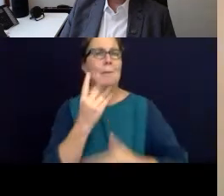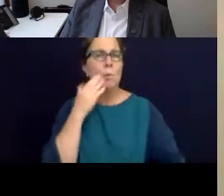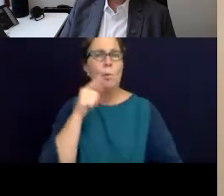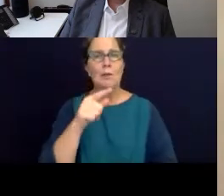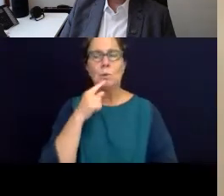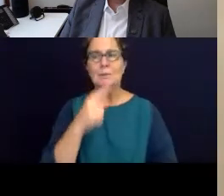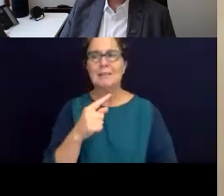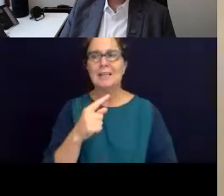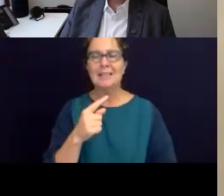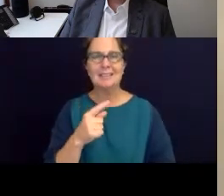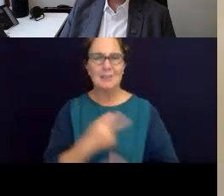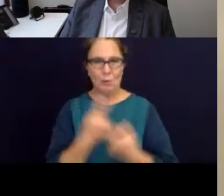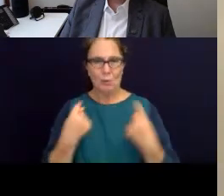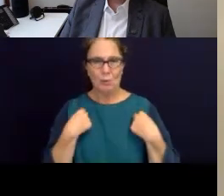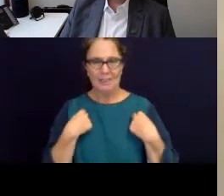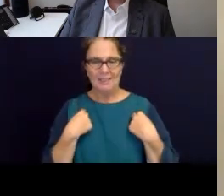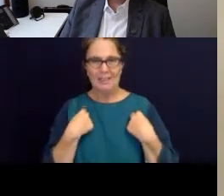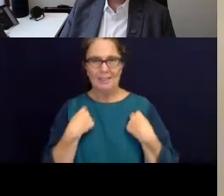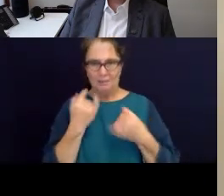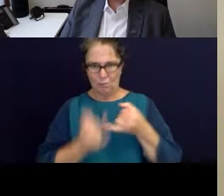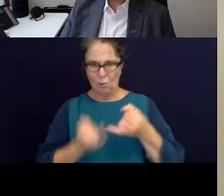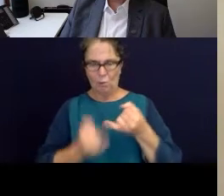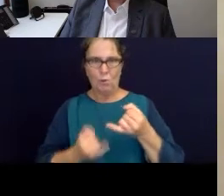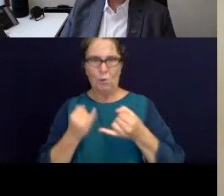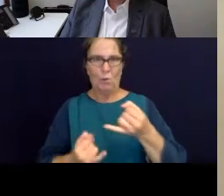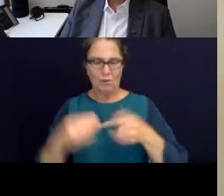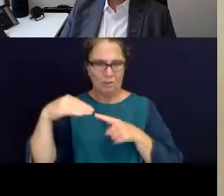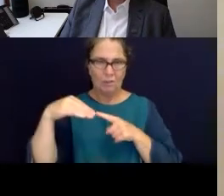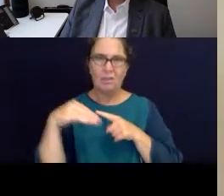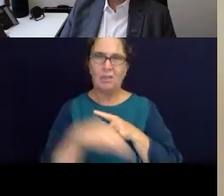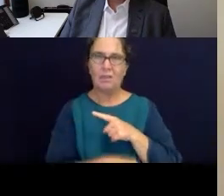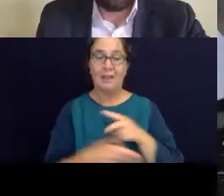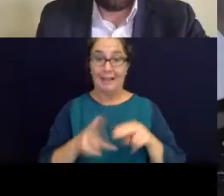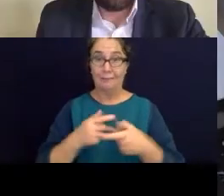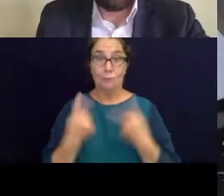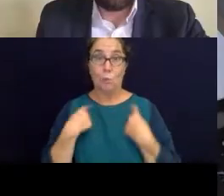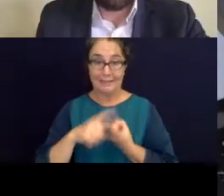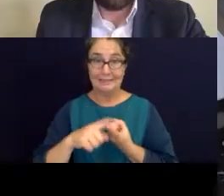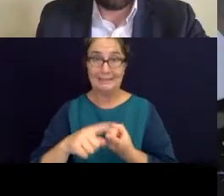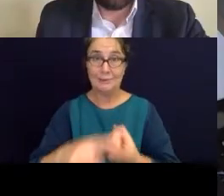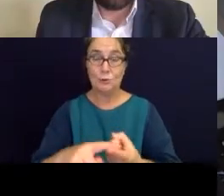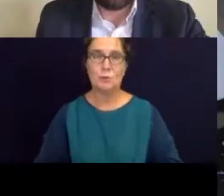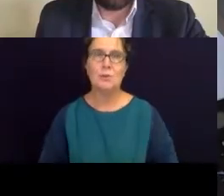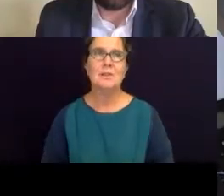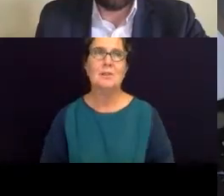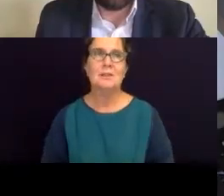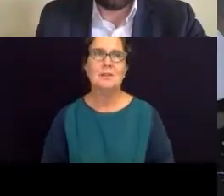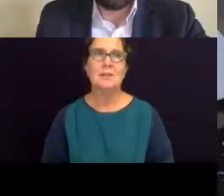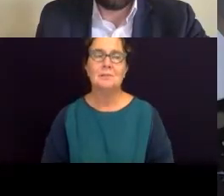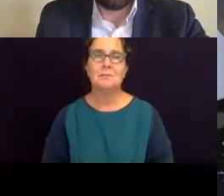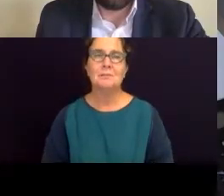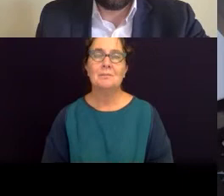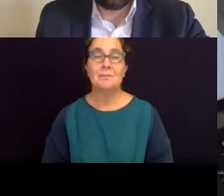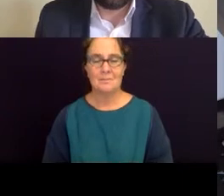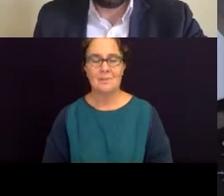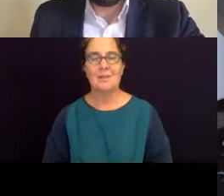slippery slope to somewhere not very good a minute ago? Well, it wouldn't take much to look back